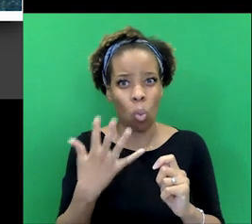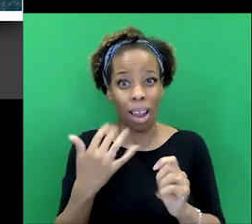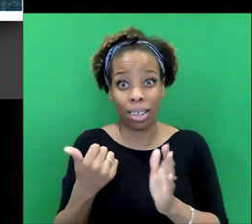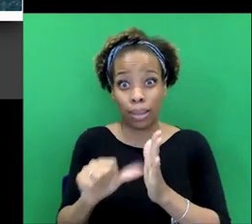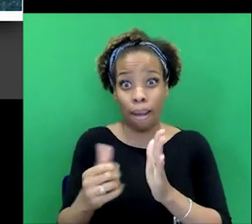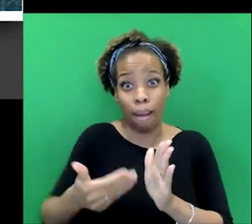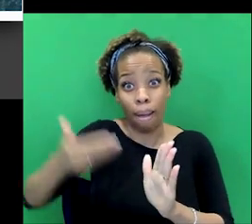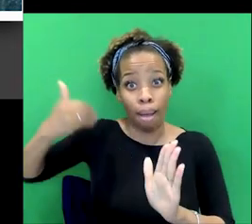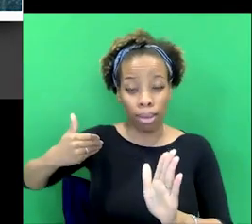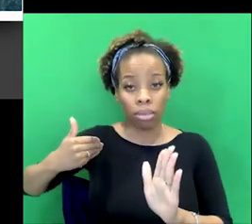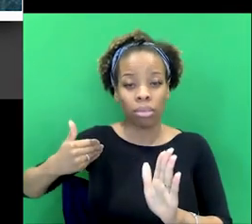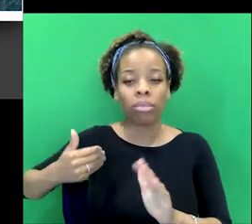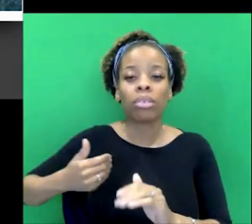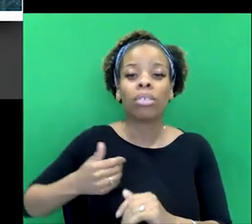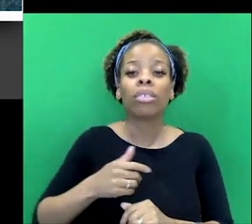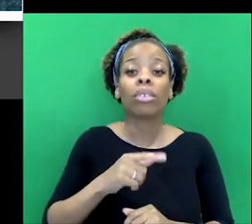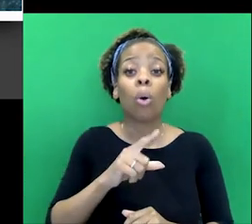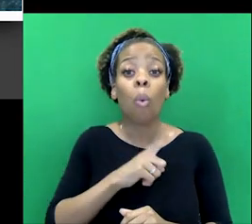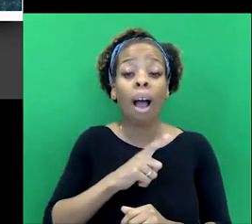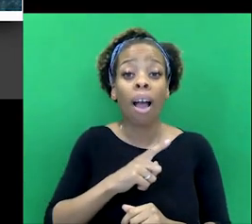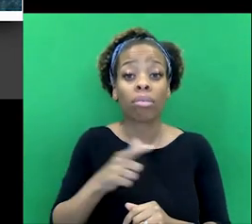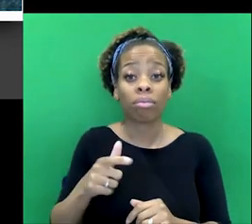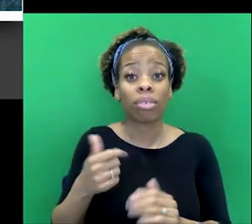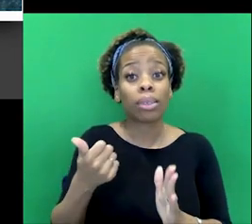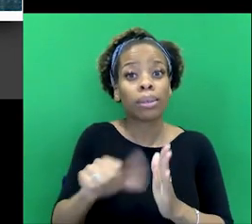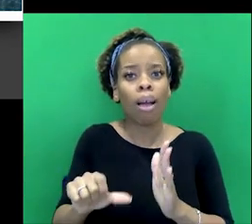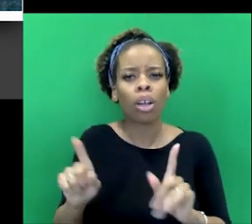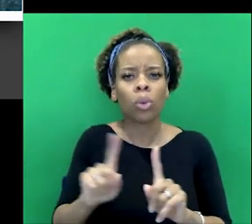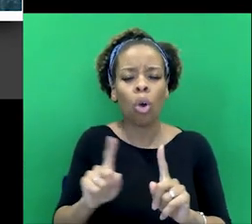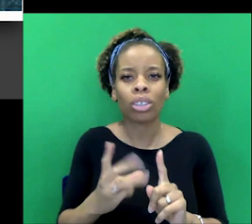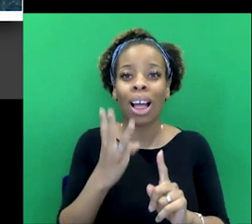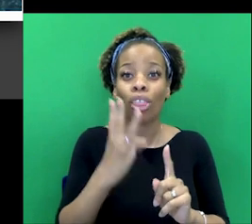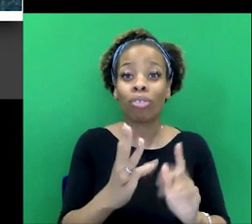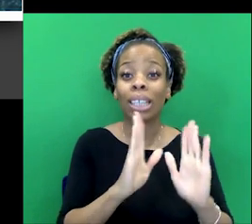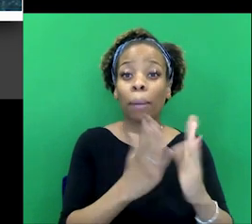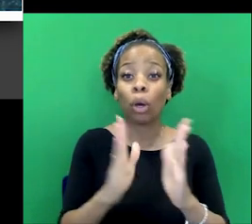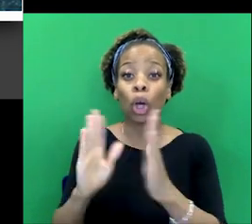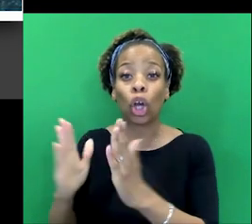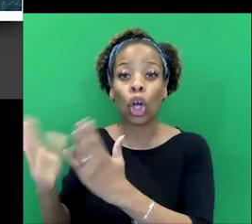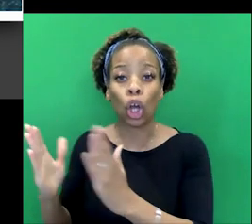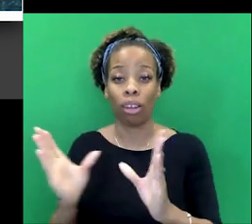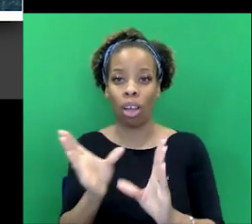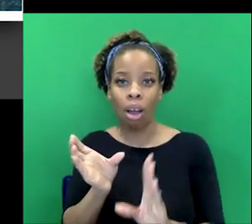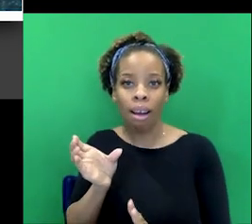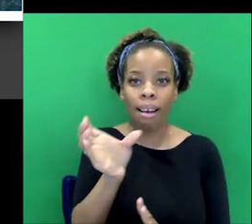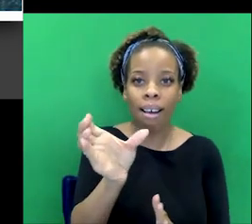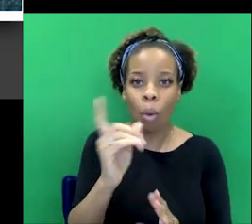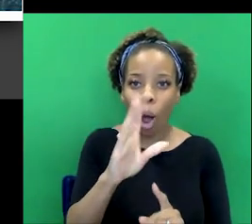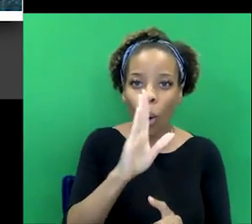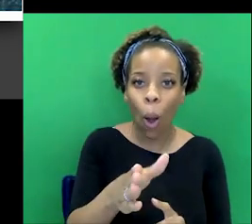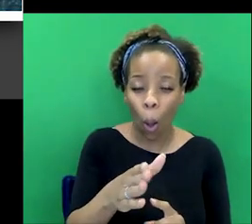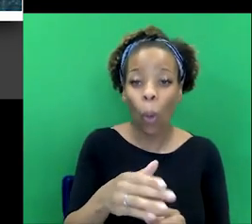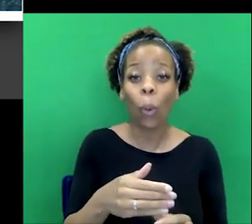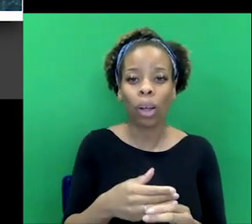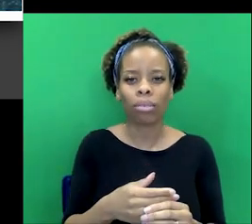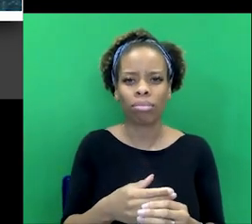stories. He started in the world, really, of the three-decker novel, didn't he? And yet by the time he's out of it, I mean, you've